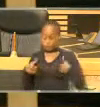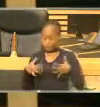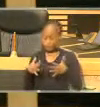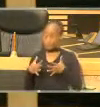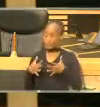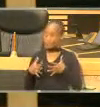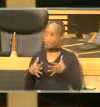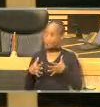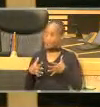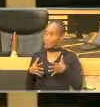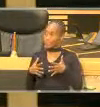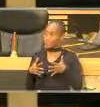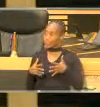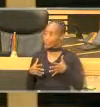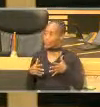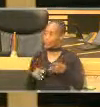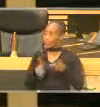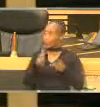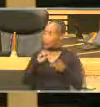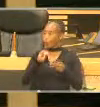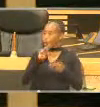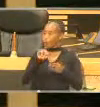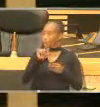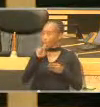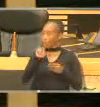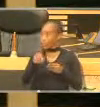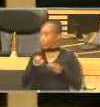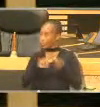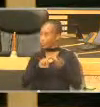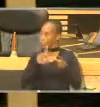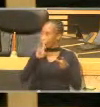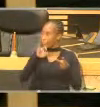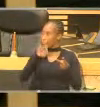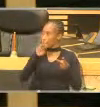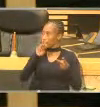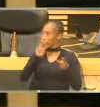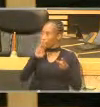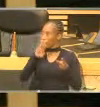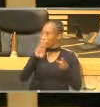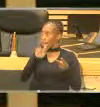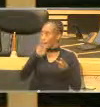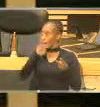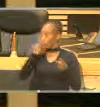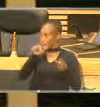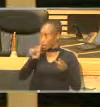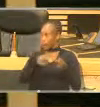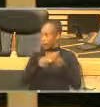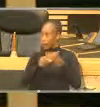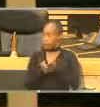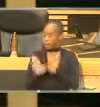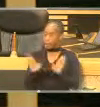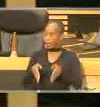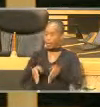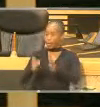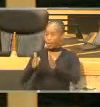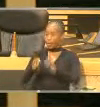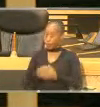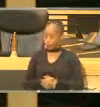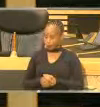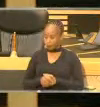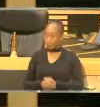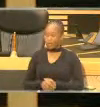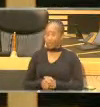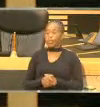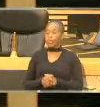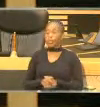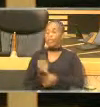Komani, Timbaza and Volinkele Industrial Park. Honorable members, the Eastern Cape